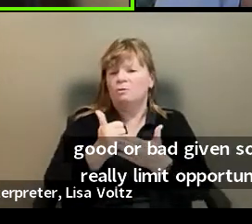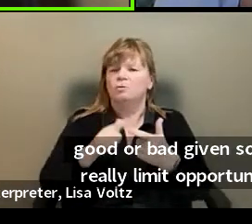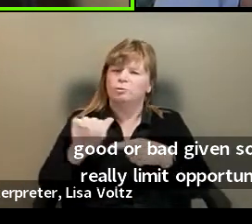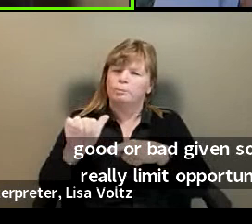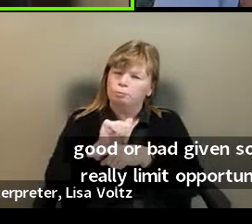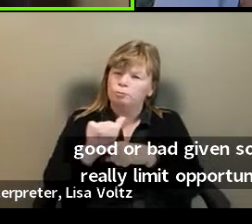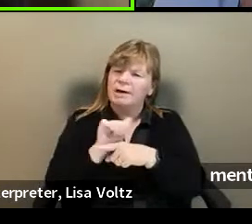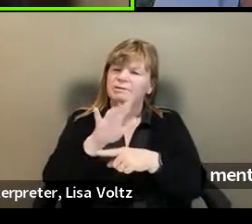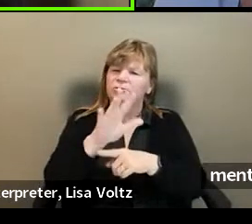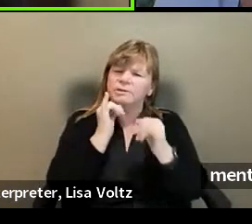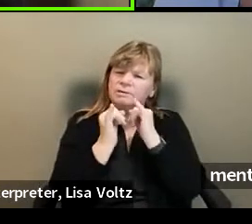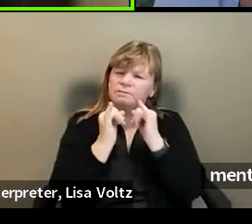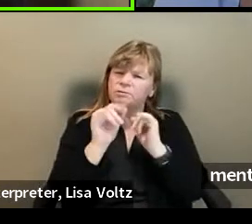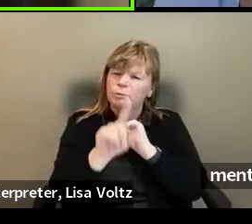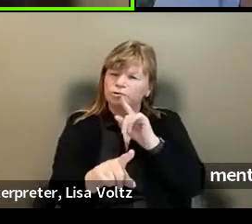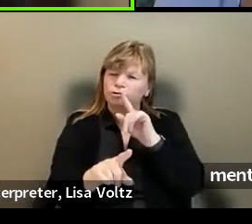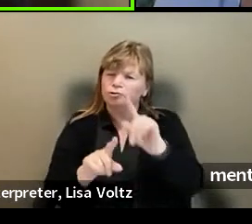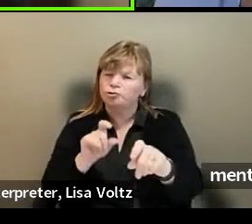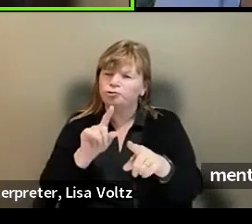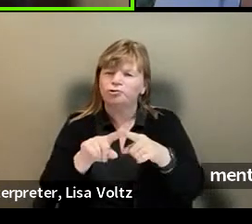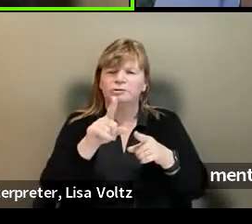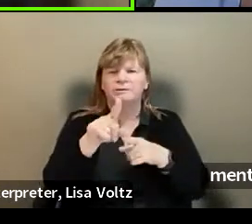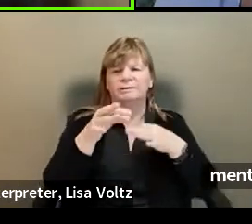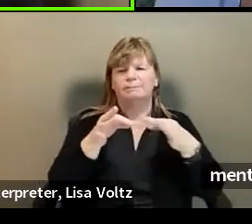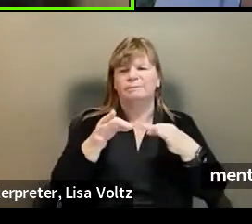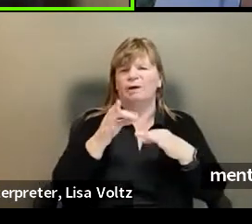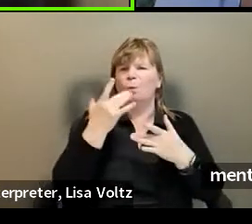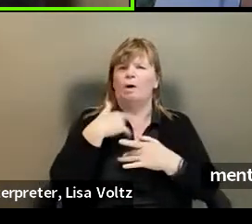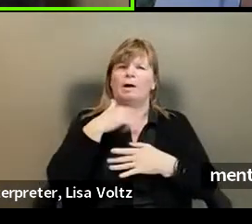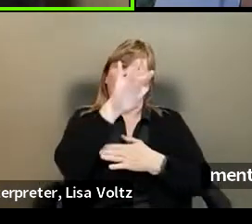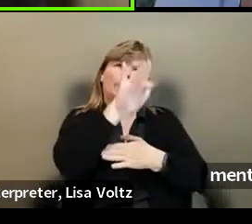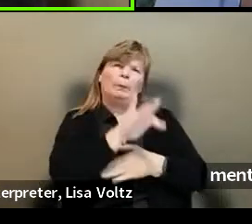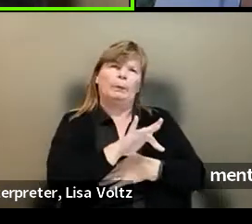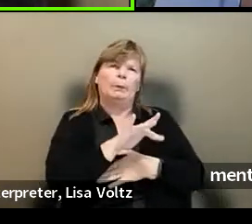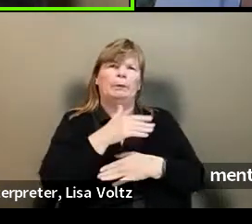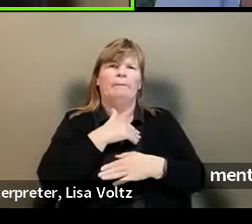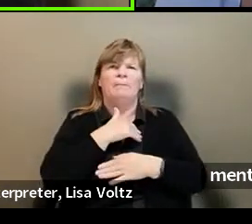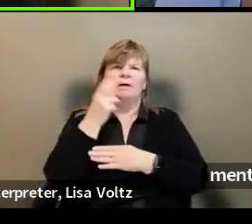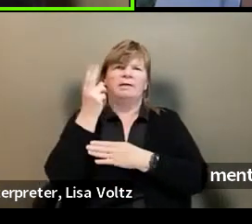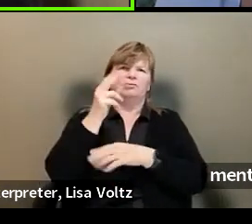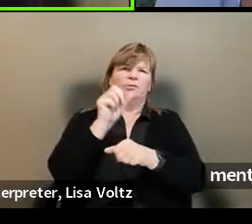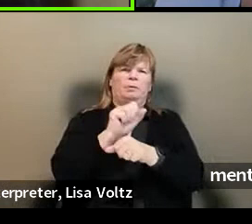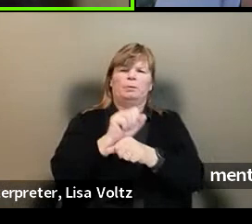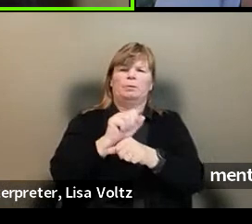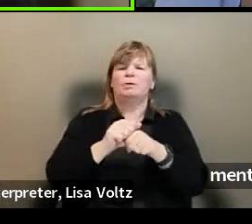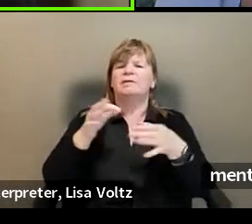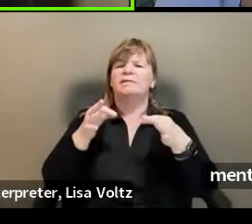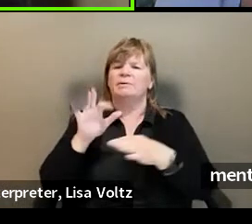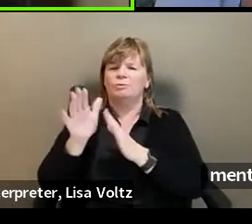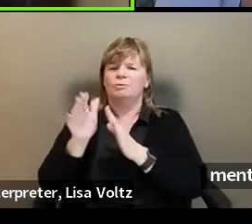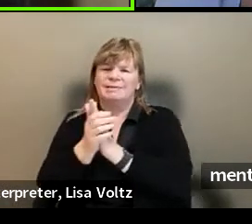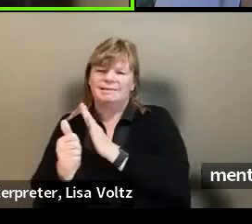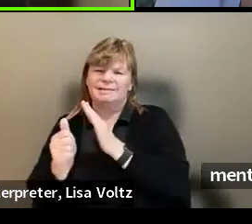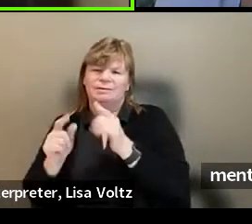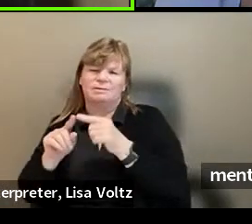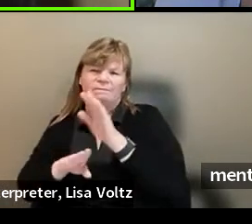interview questions where someone is explaining a resume gap and is explaining, um, the skills that they would develop or the values, um,